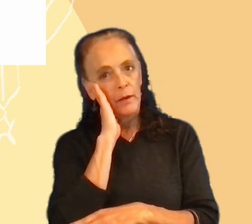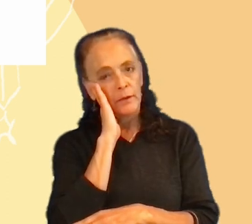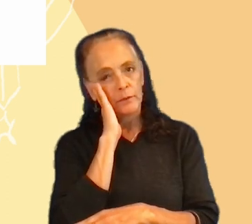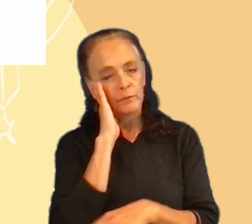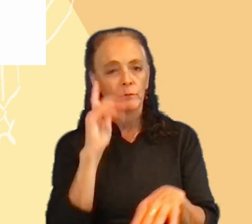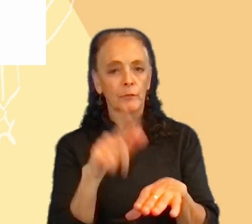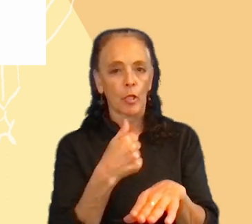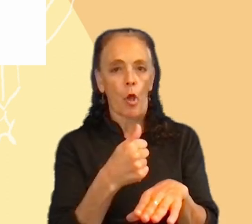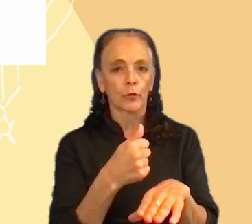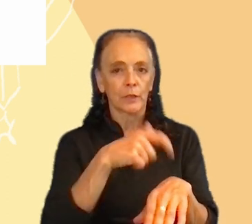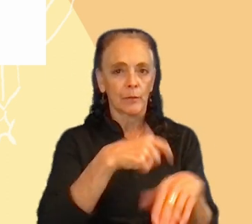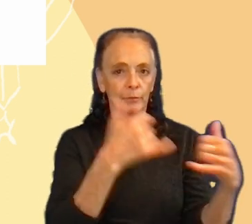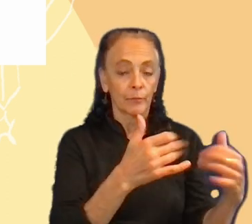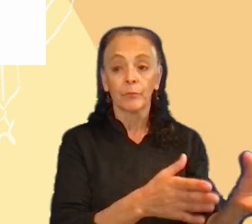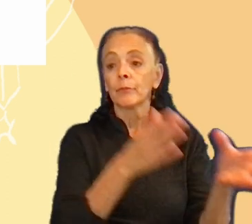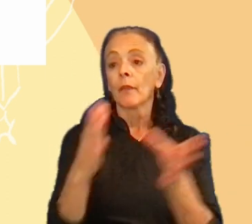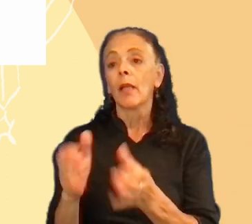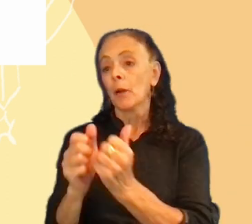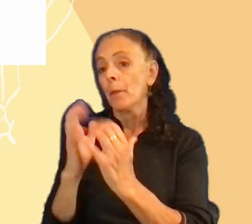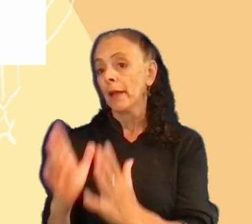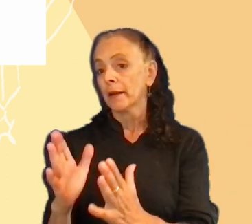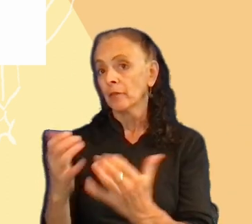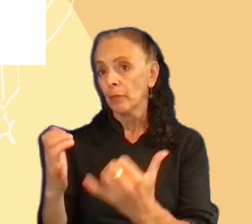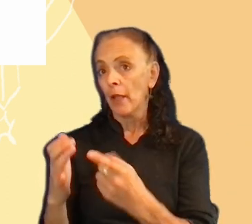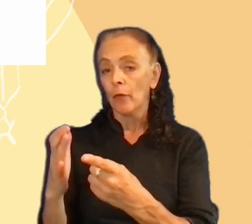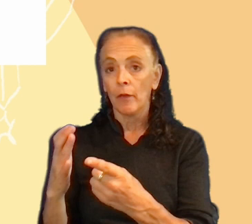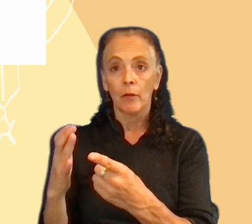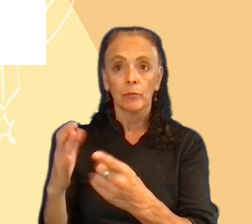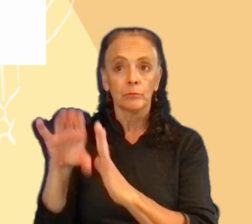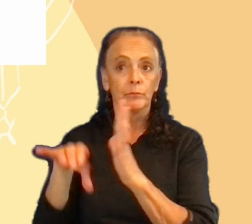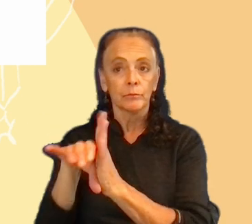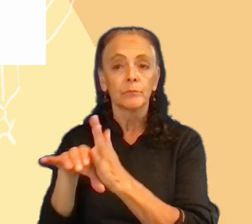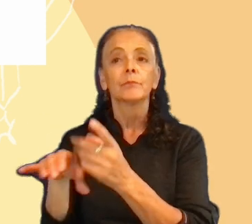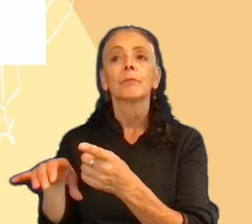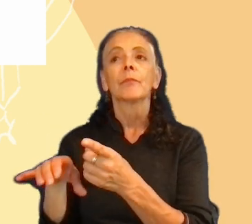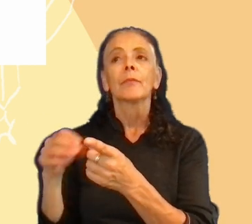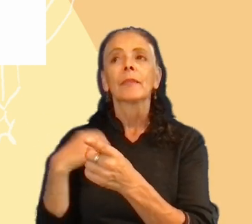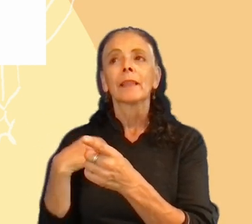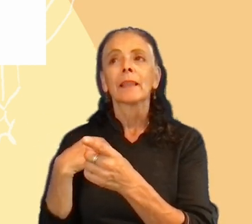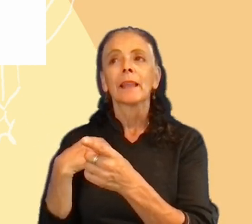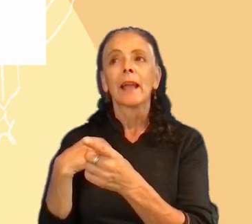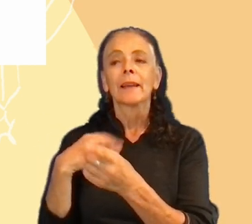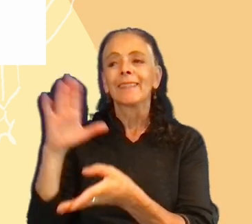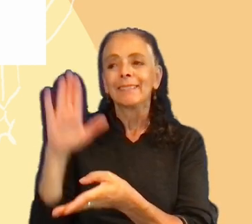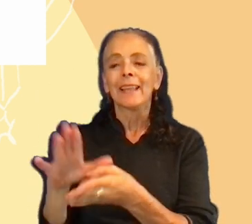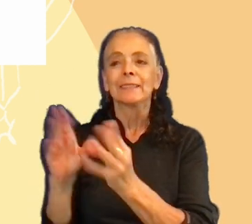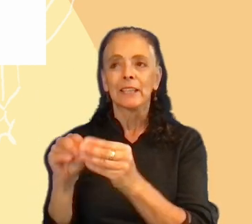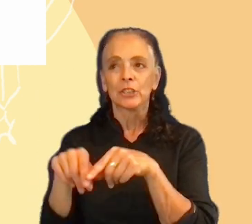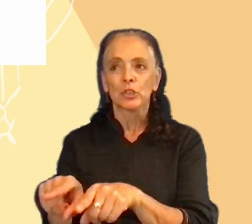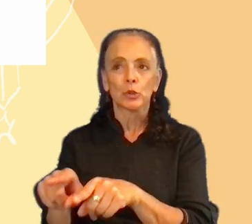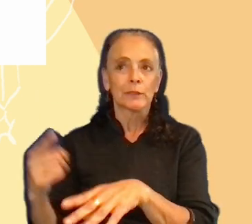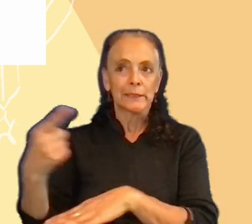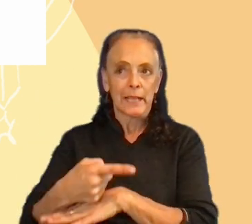session. The competitive player persona had fewer sessions during the day, and the